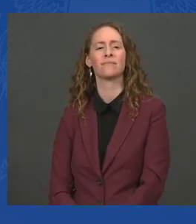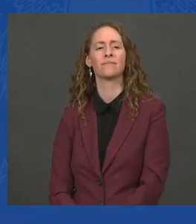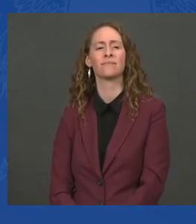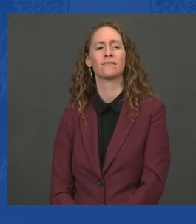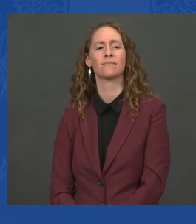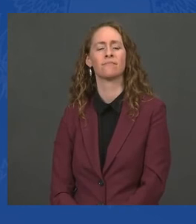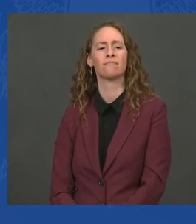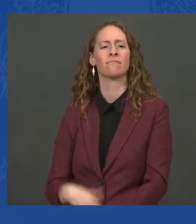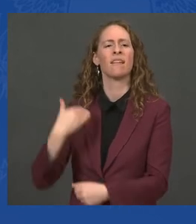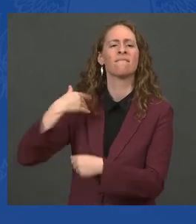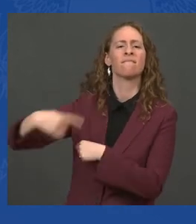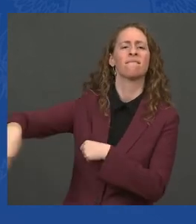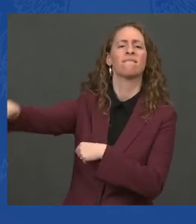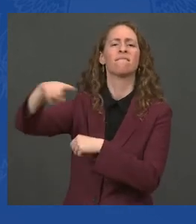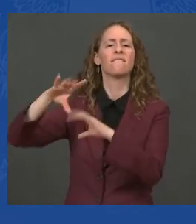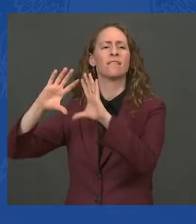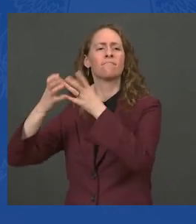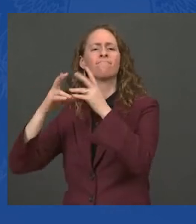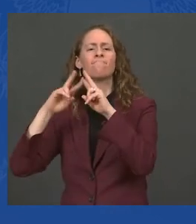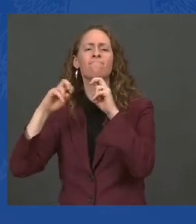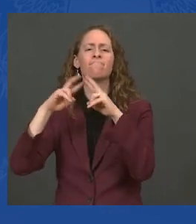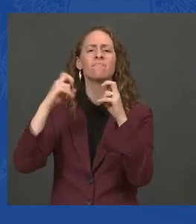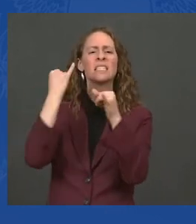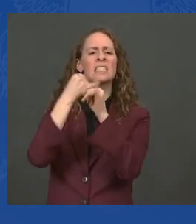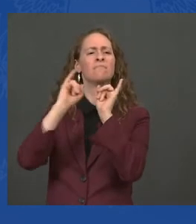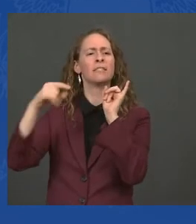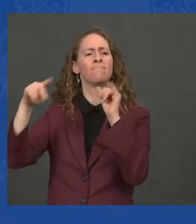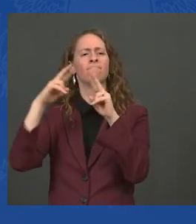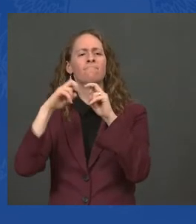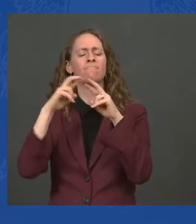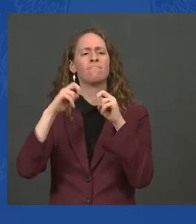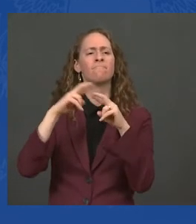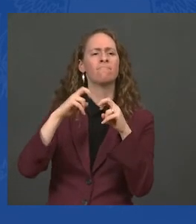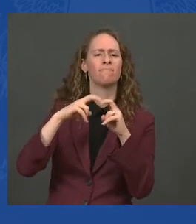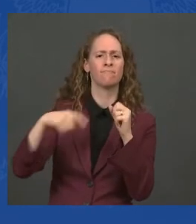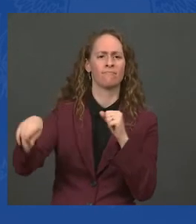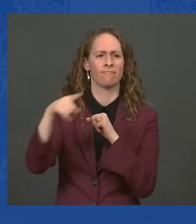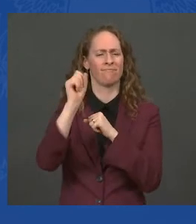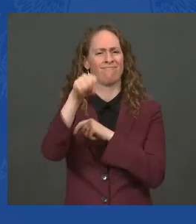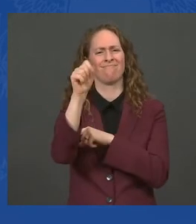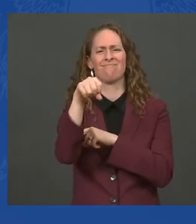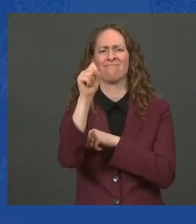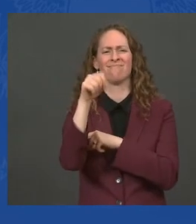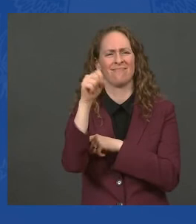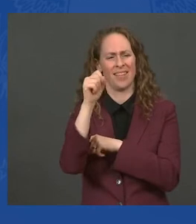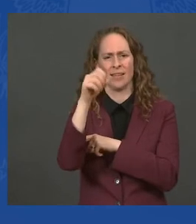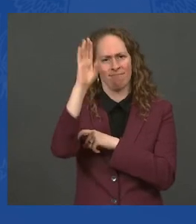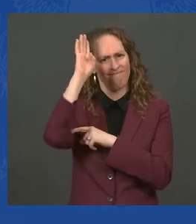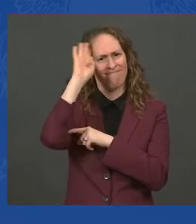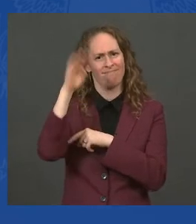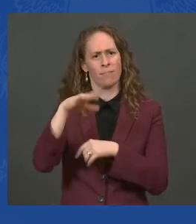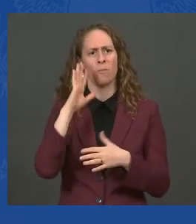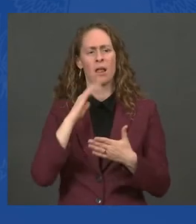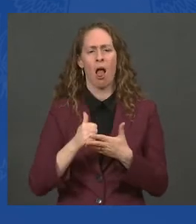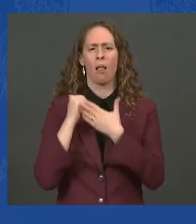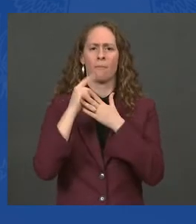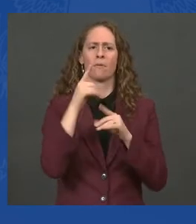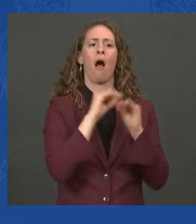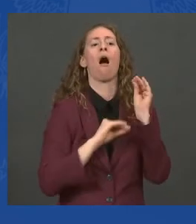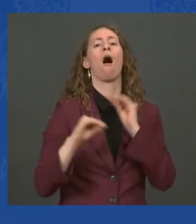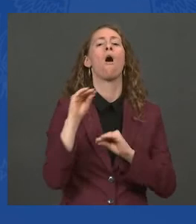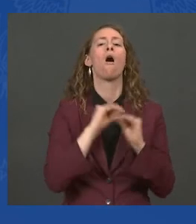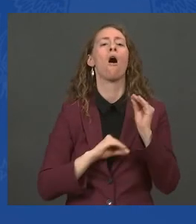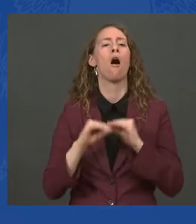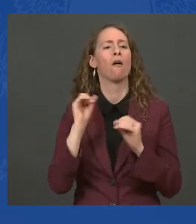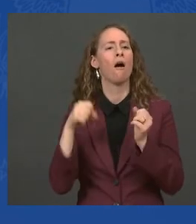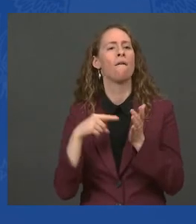in tax cuts and savings for the typical family of four with two children, $7 tax the future. Seventeen Nobel Prize